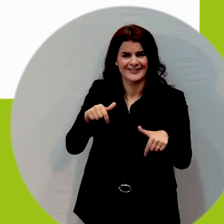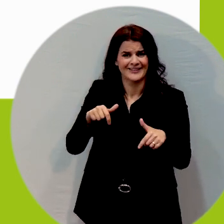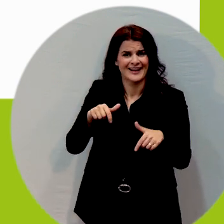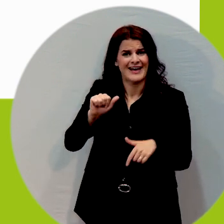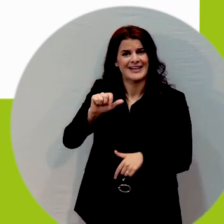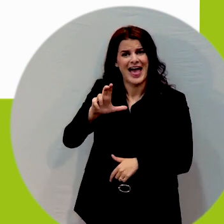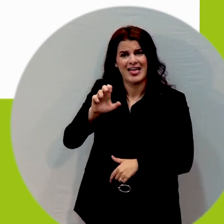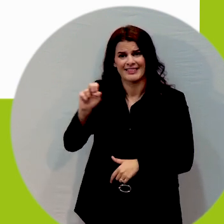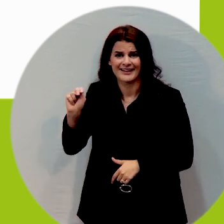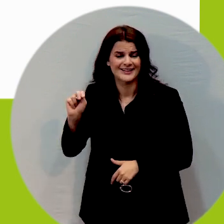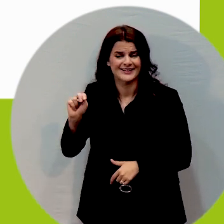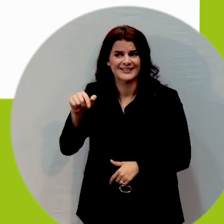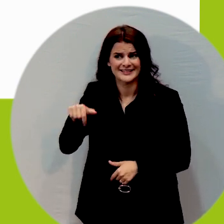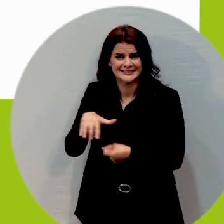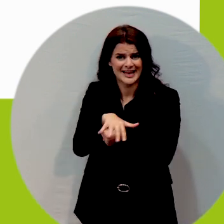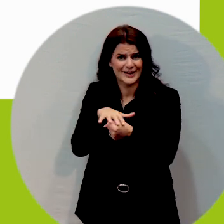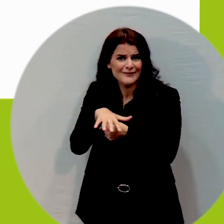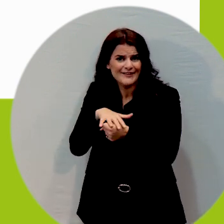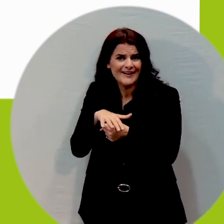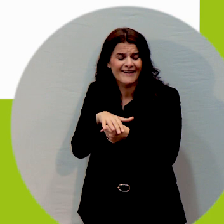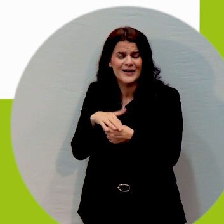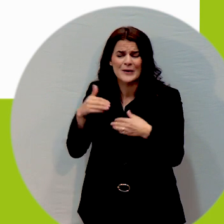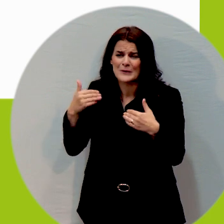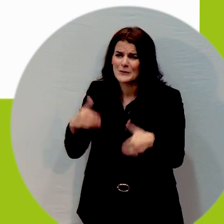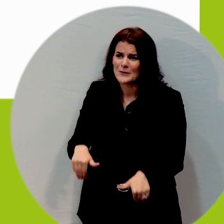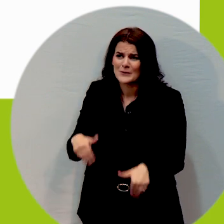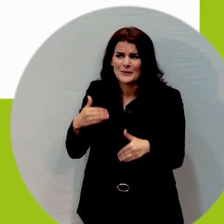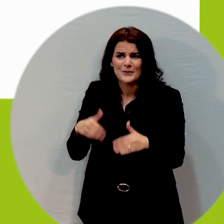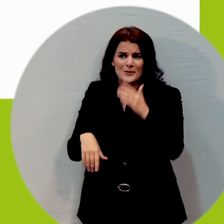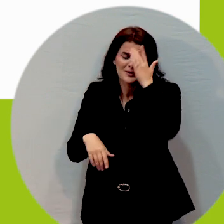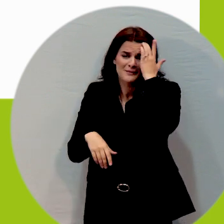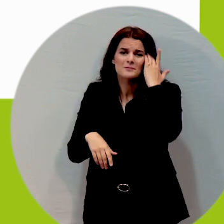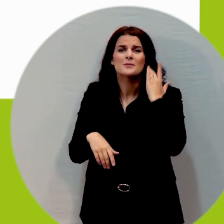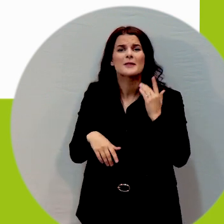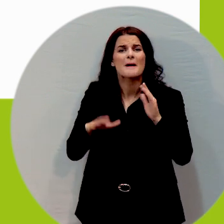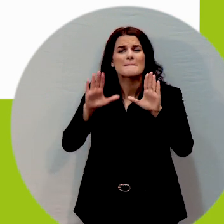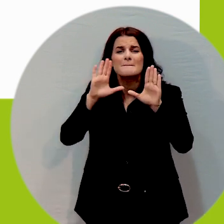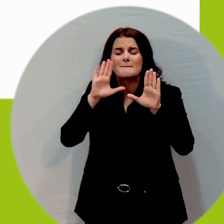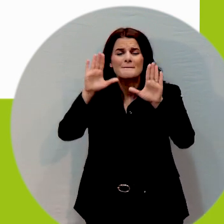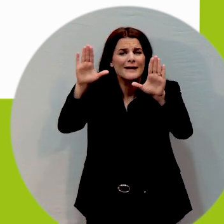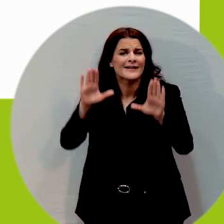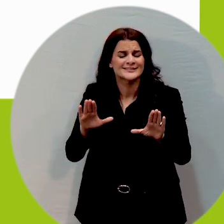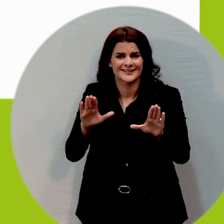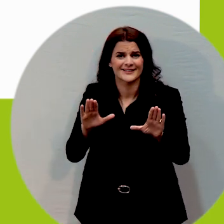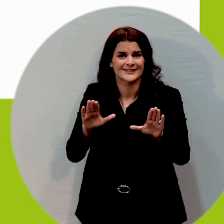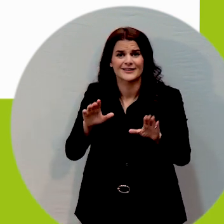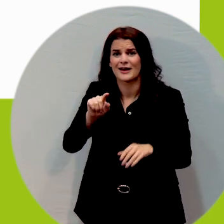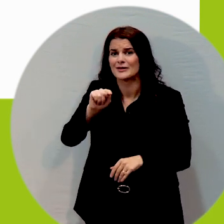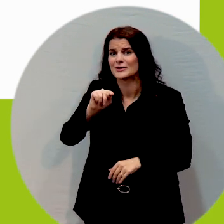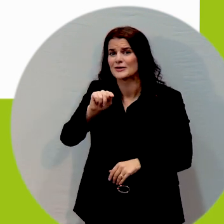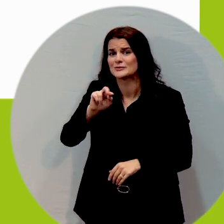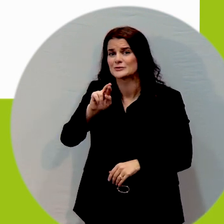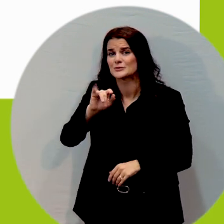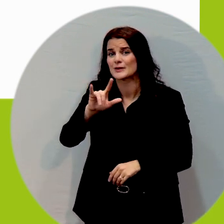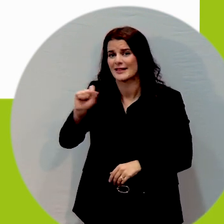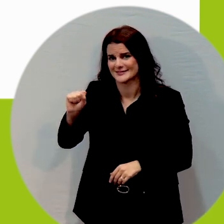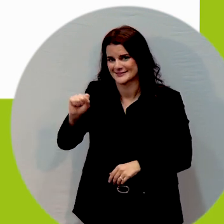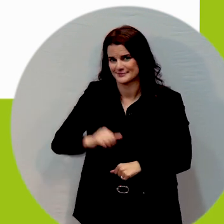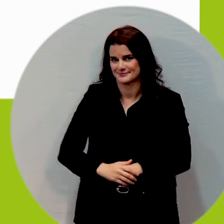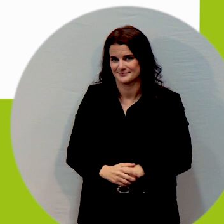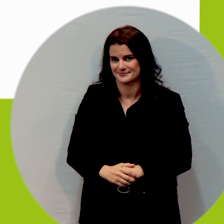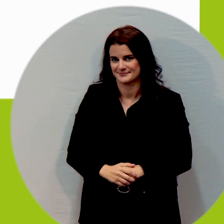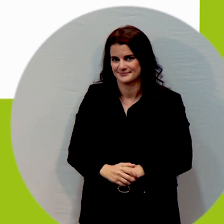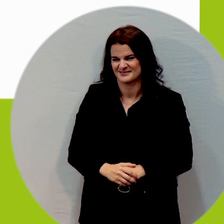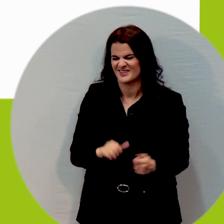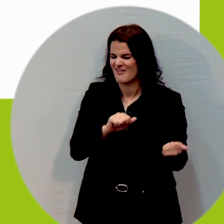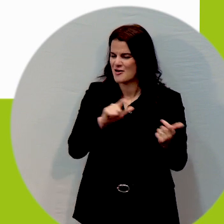Ireland and in this region we've got some of the most fantastic trails everybody should be able